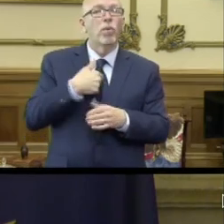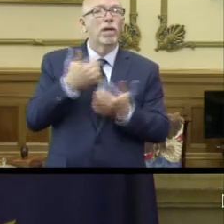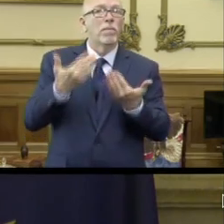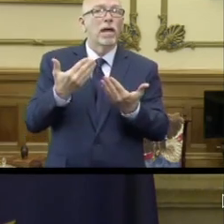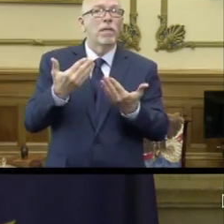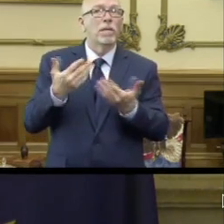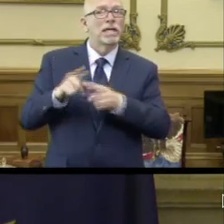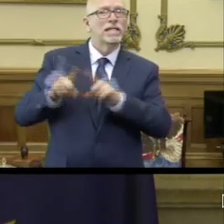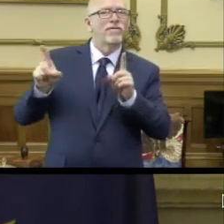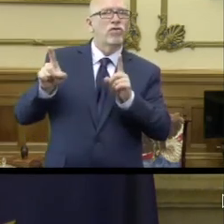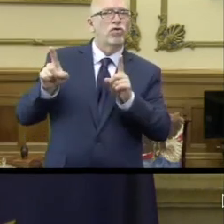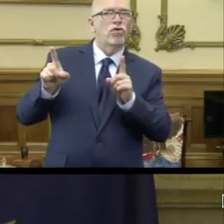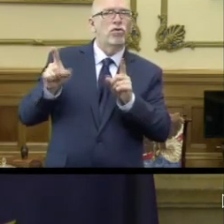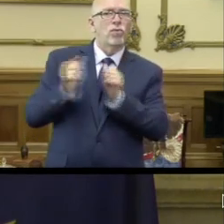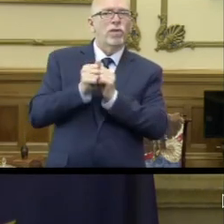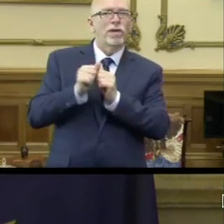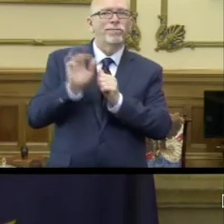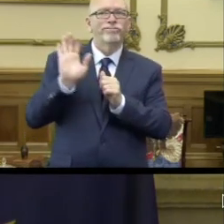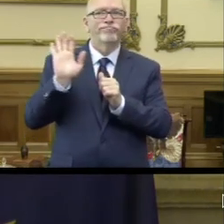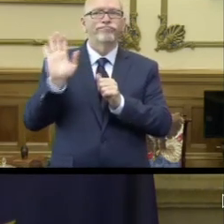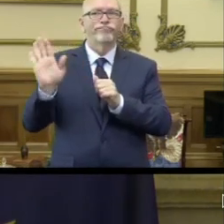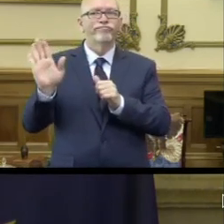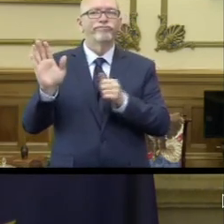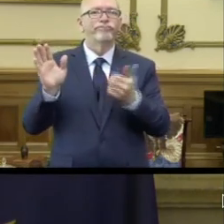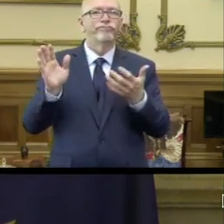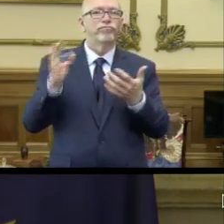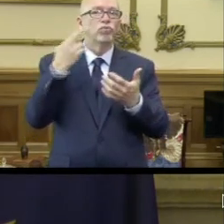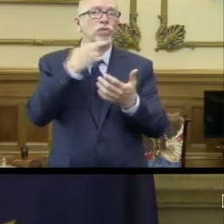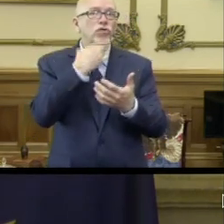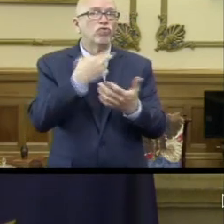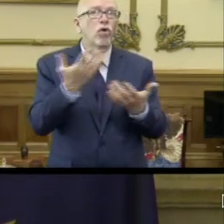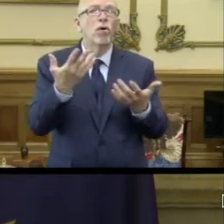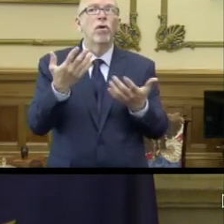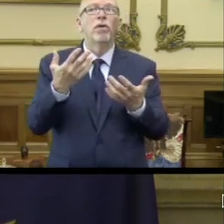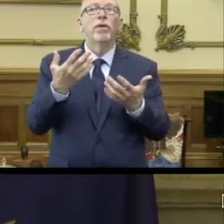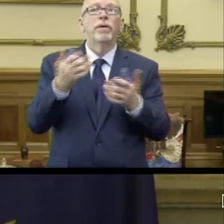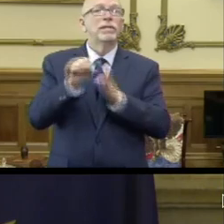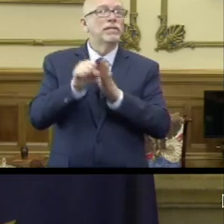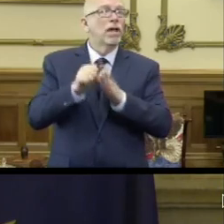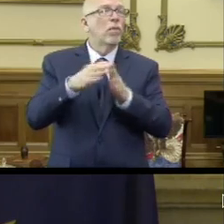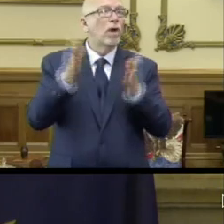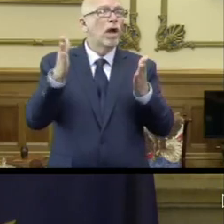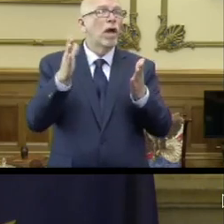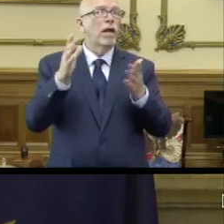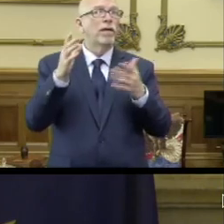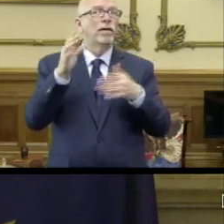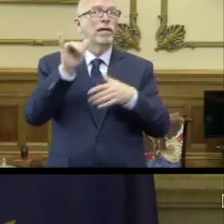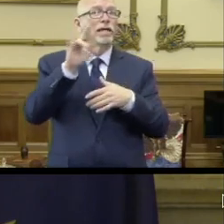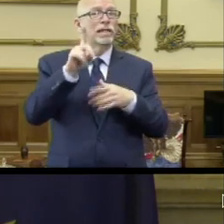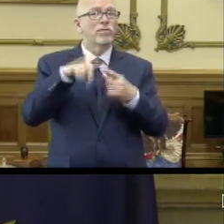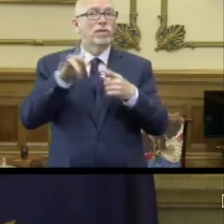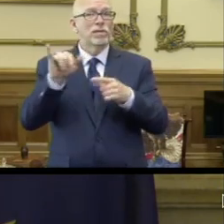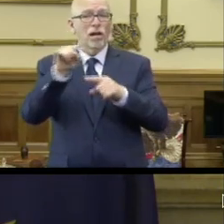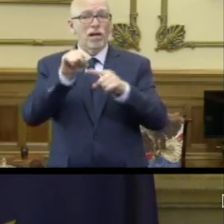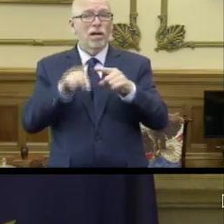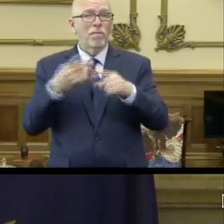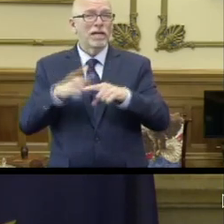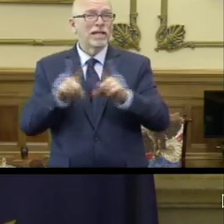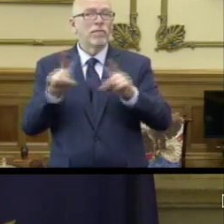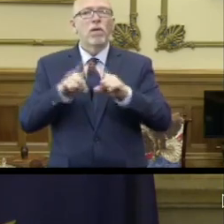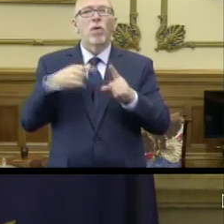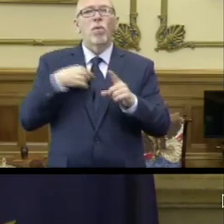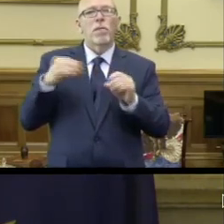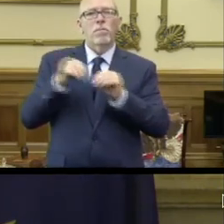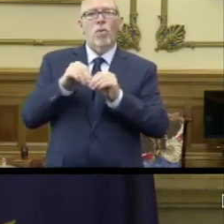with in regards to restaurants as a statewide Indiana to Kentucky, we may be more